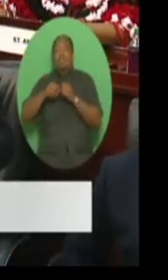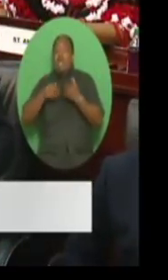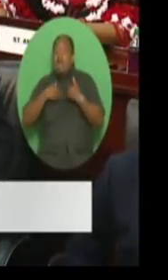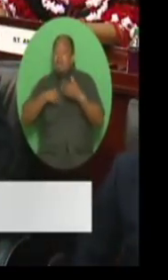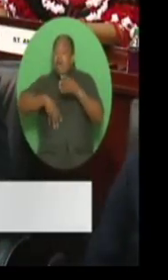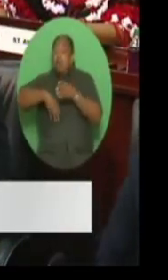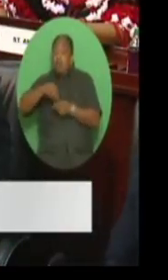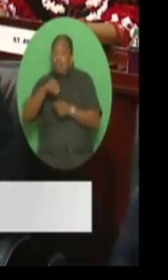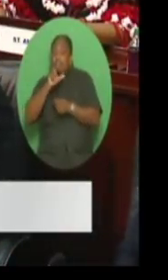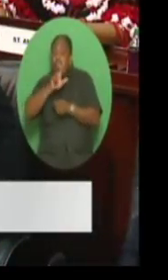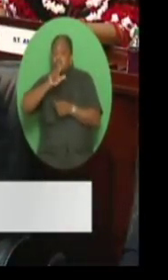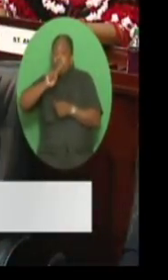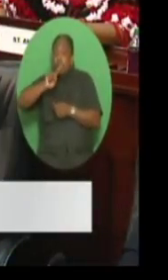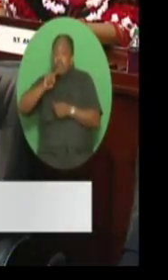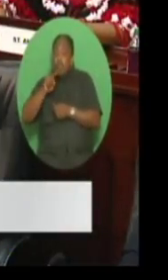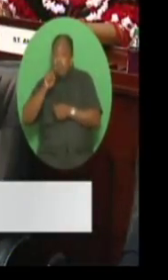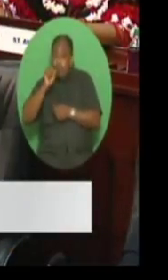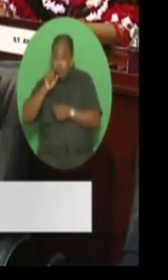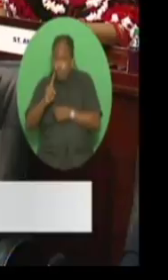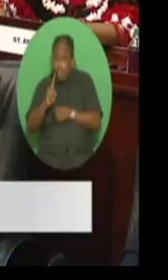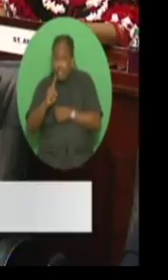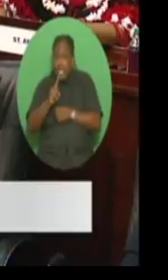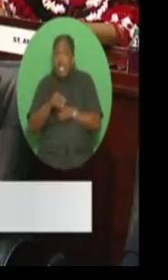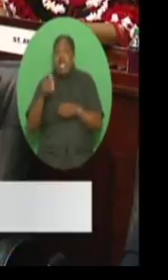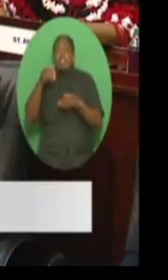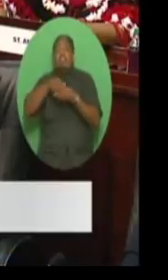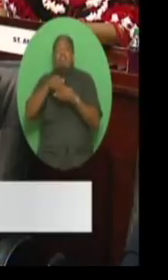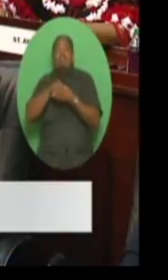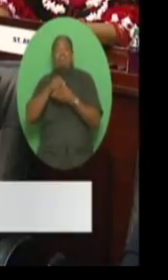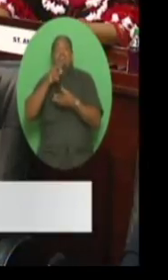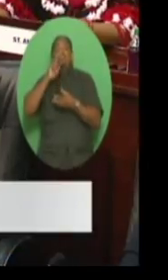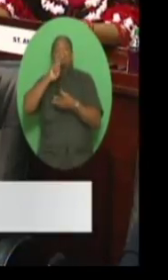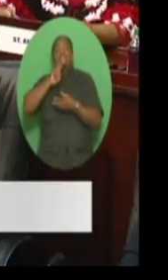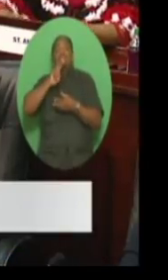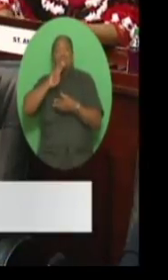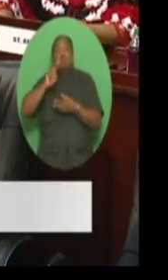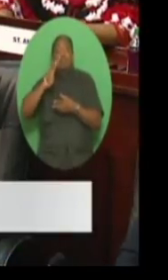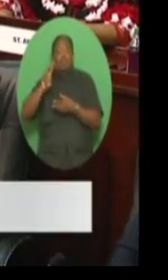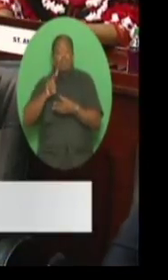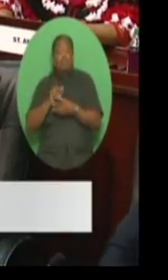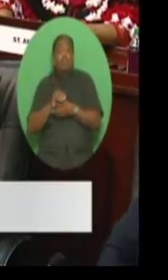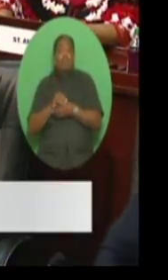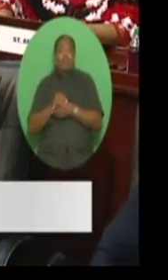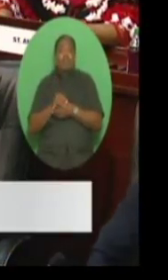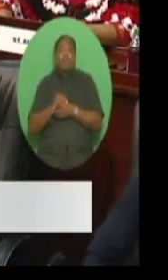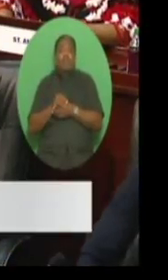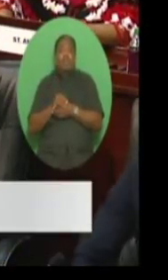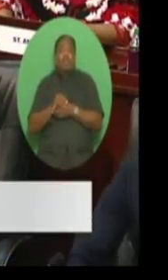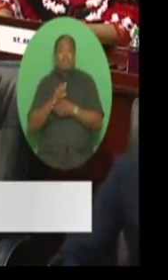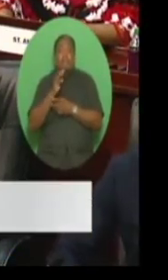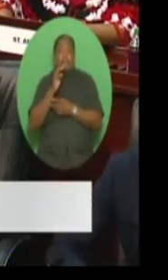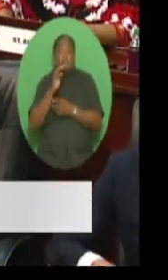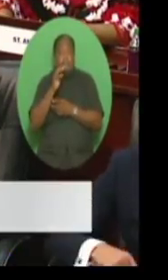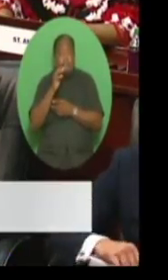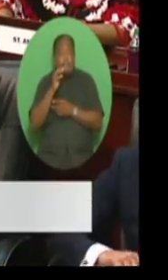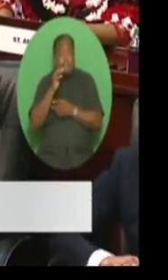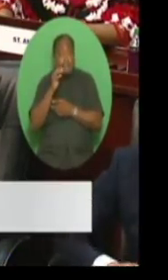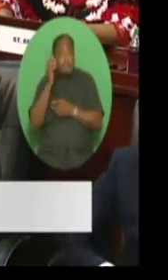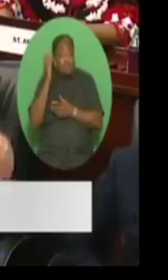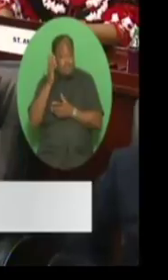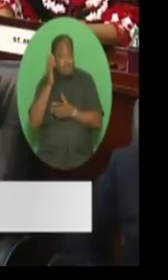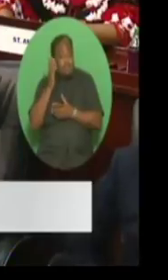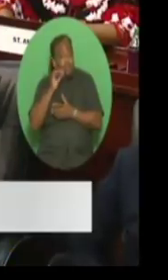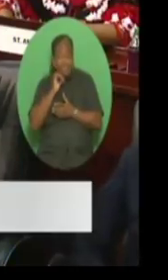billion and we have inflows of $2.2 billion. And Madam Speaker, that does not include